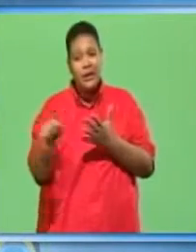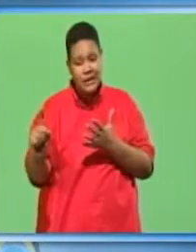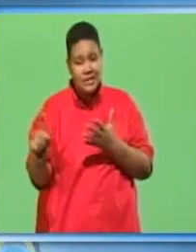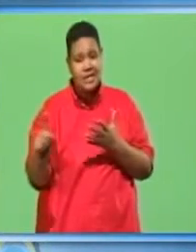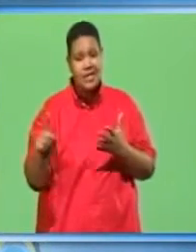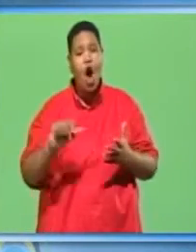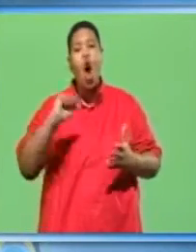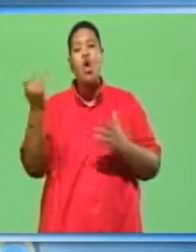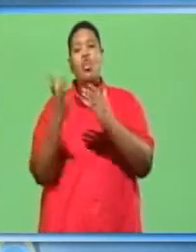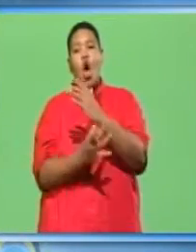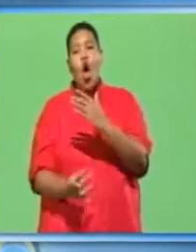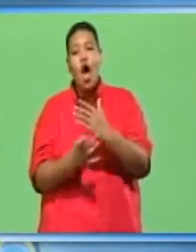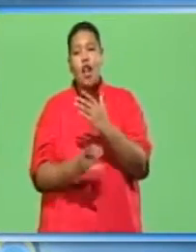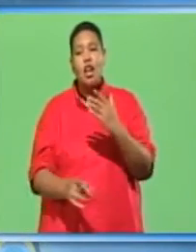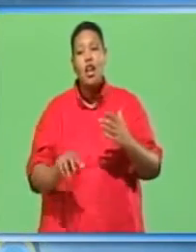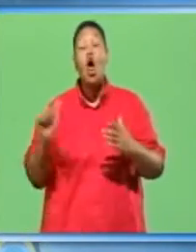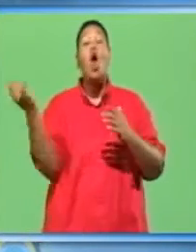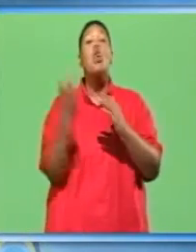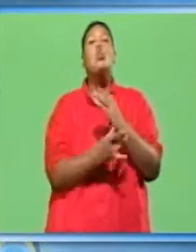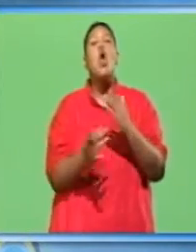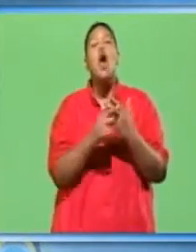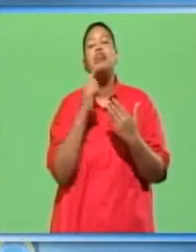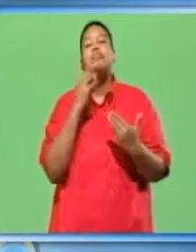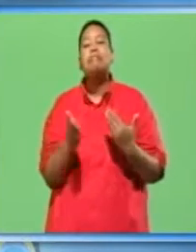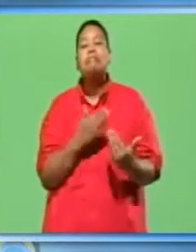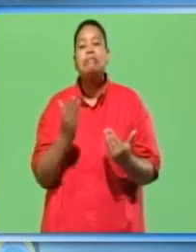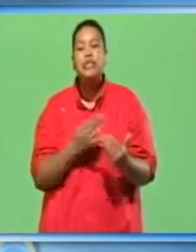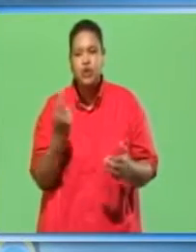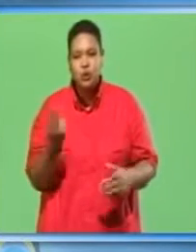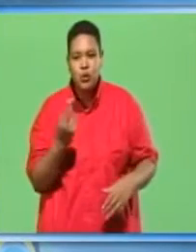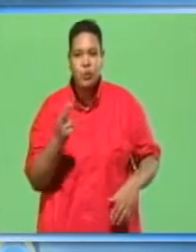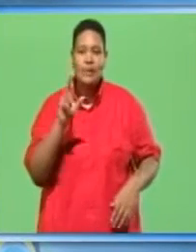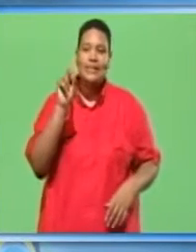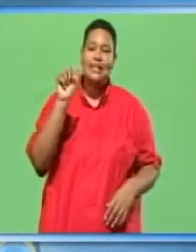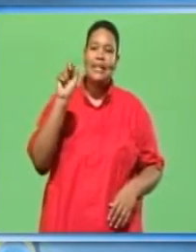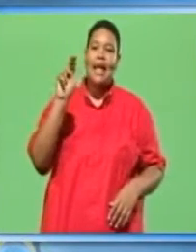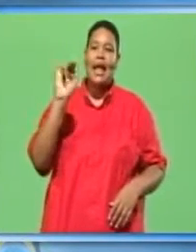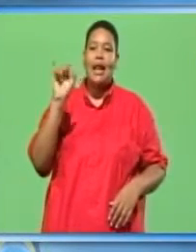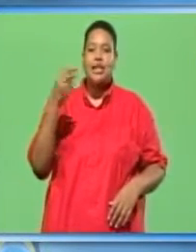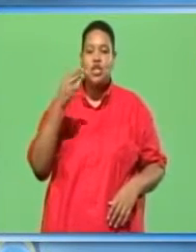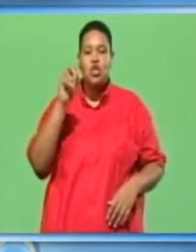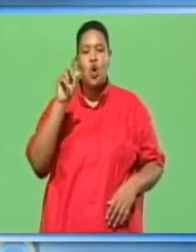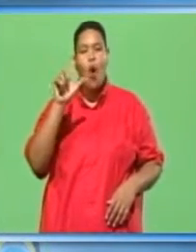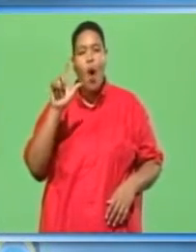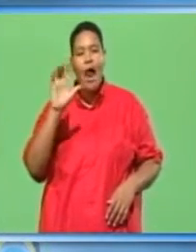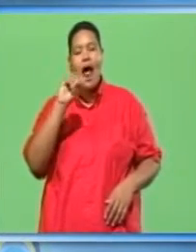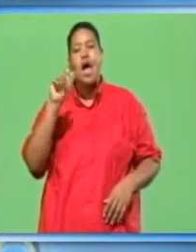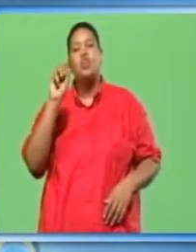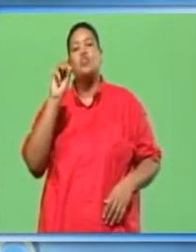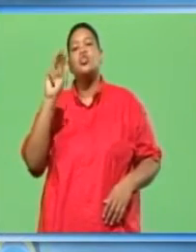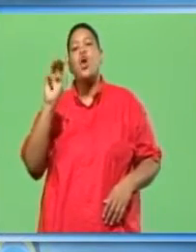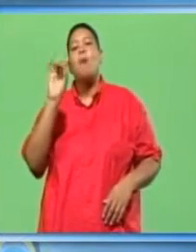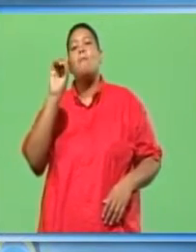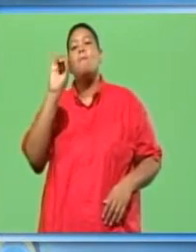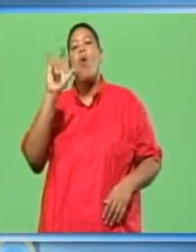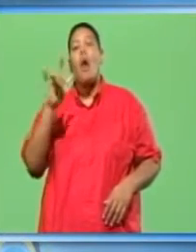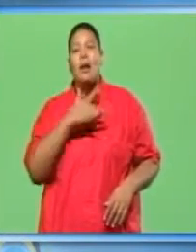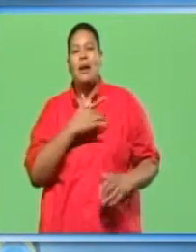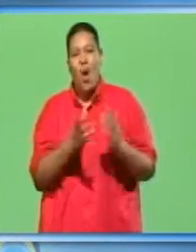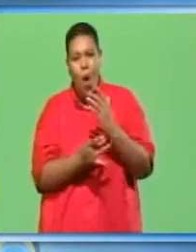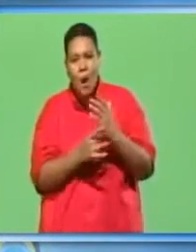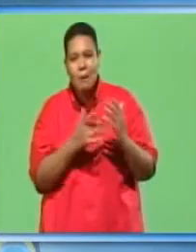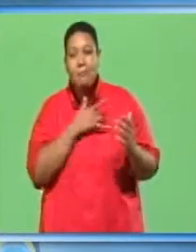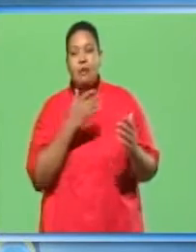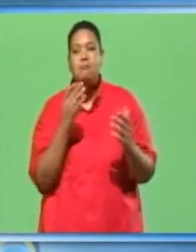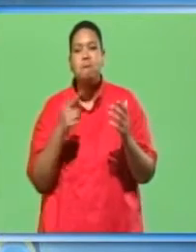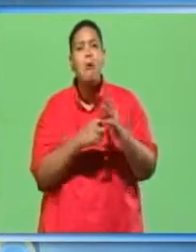oils. The other oils are much easier to use. Danish oil and tongue oil are two popular oil finishes. They are